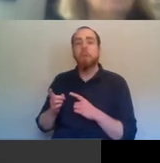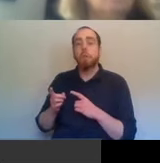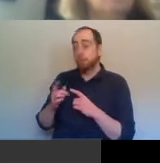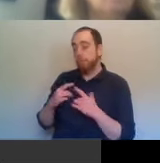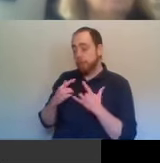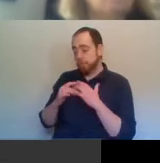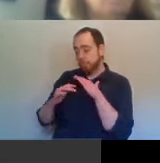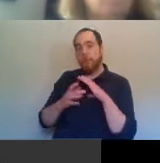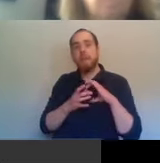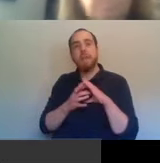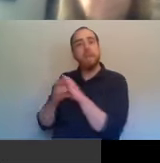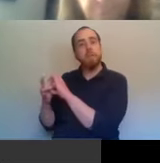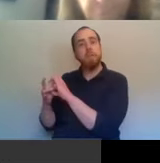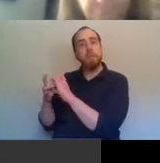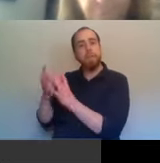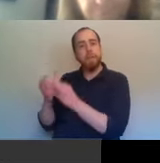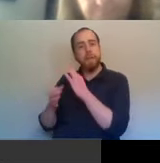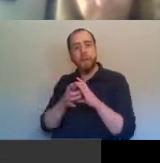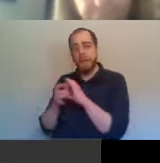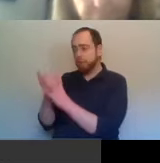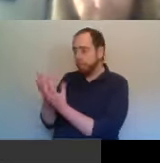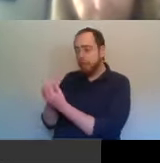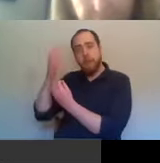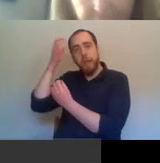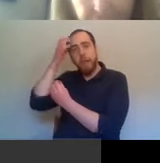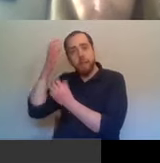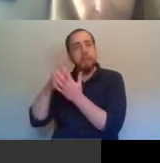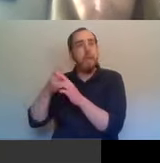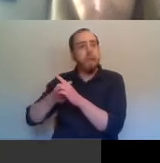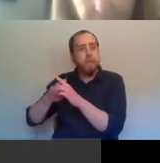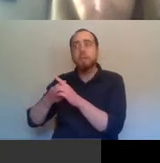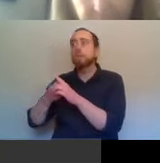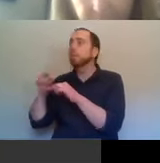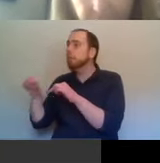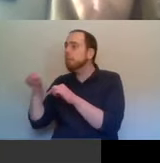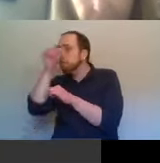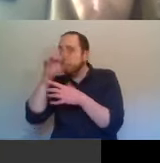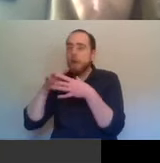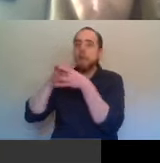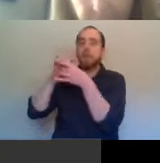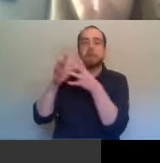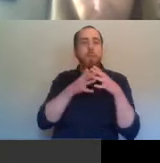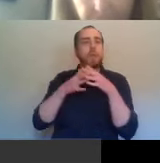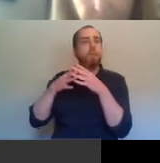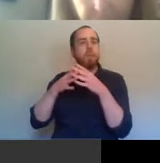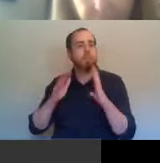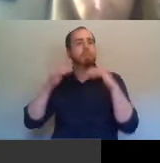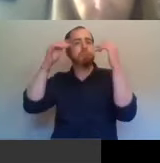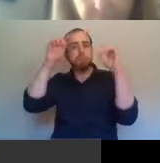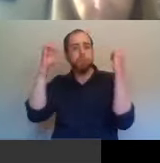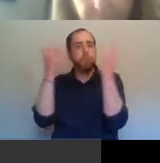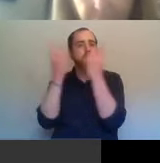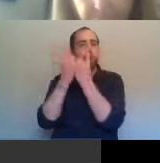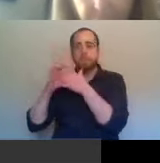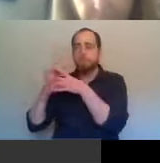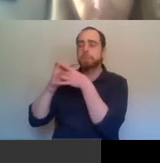Theological College and the great university in America like Princeton and so on. They really did think they were at the center